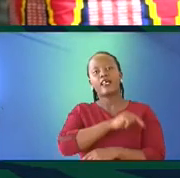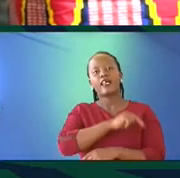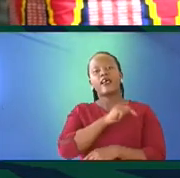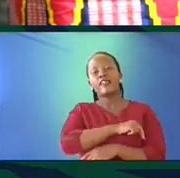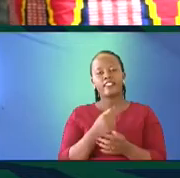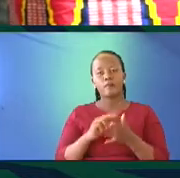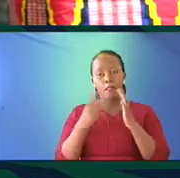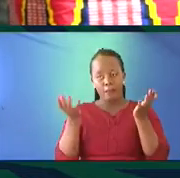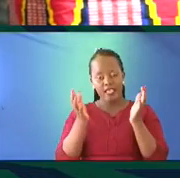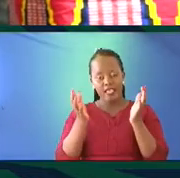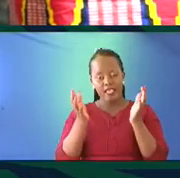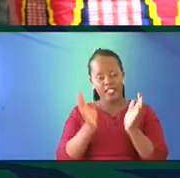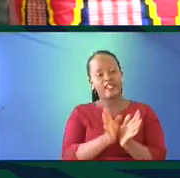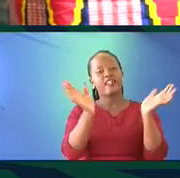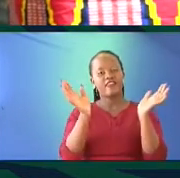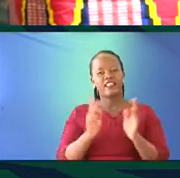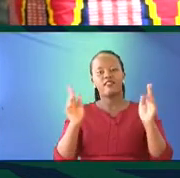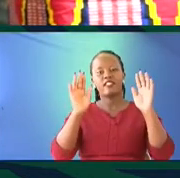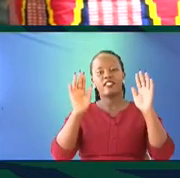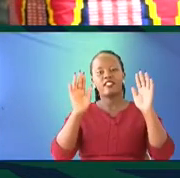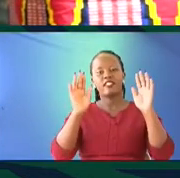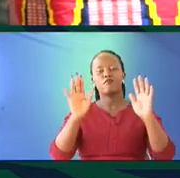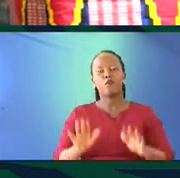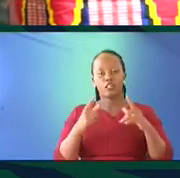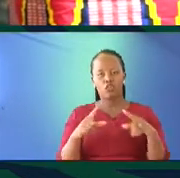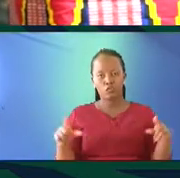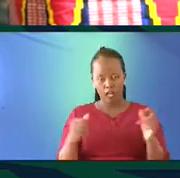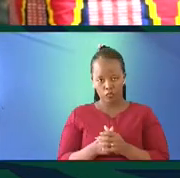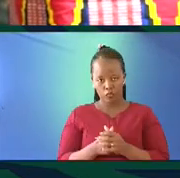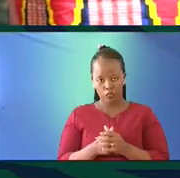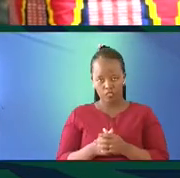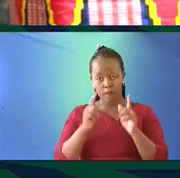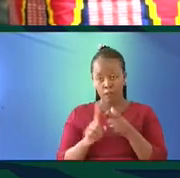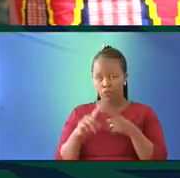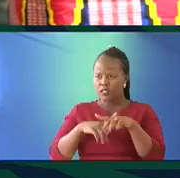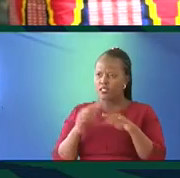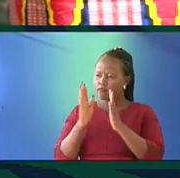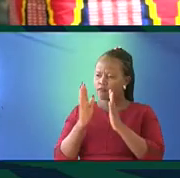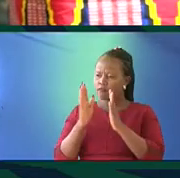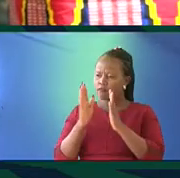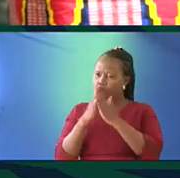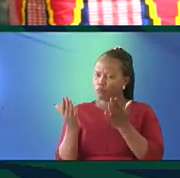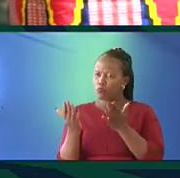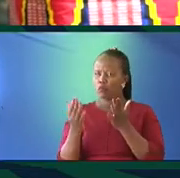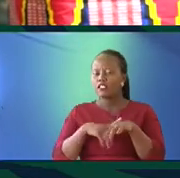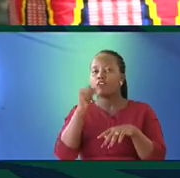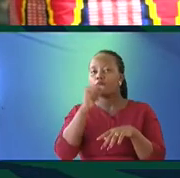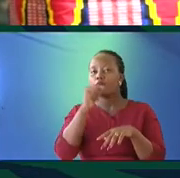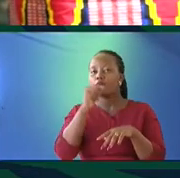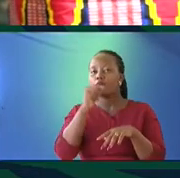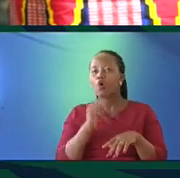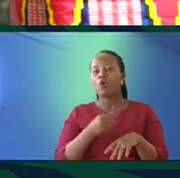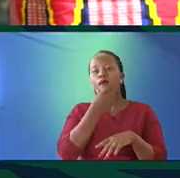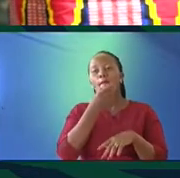diversity is key to language. They're all saying that when a library dies, when an old man in